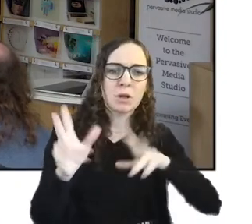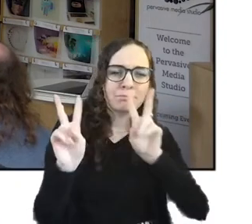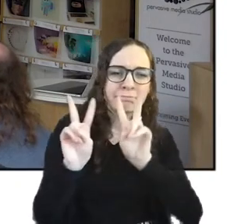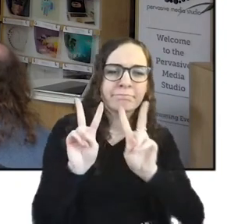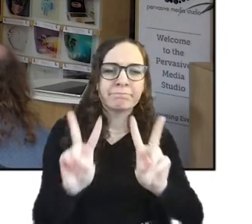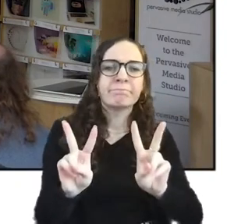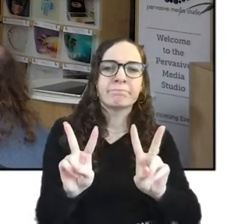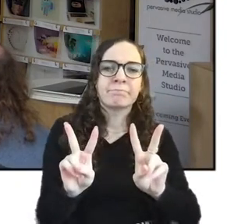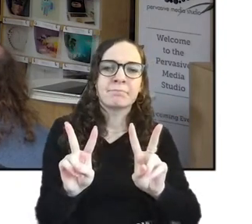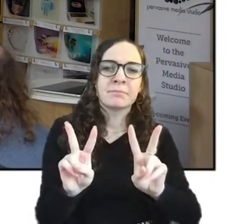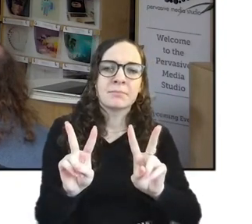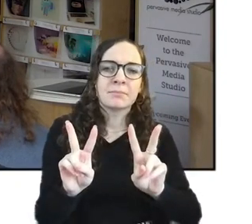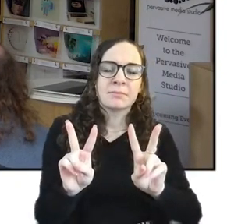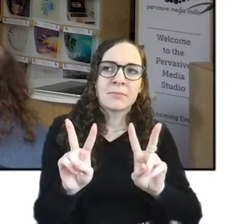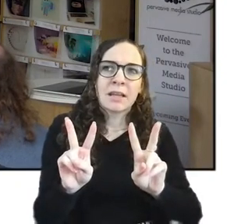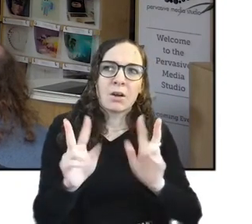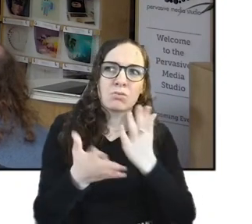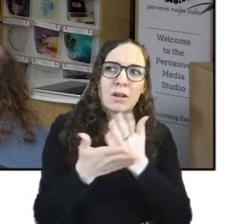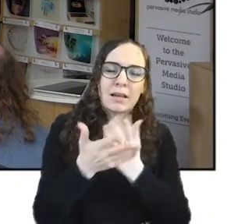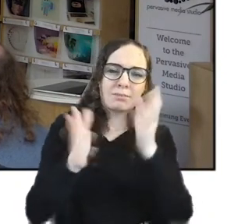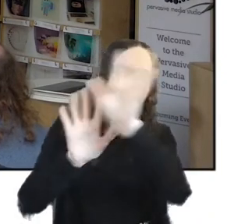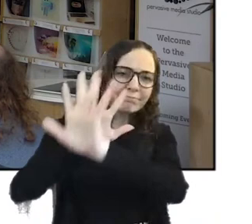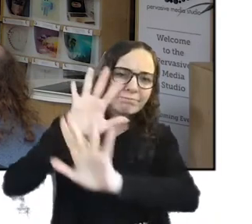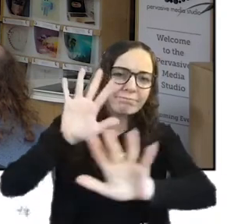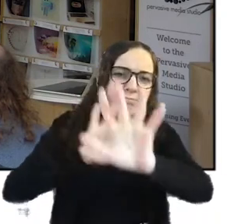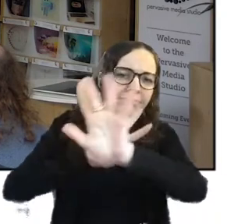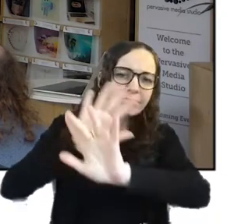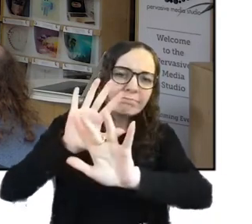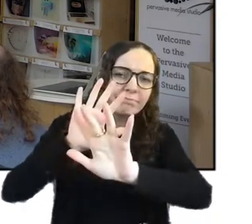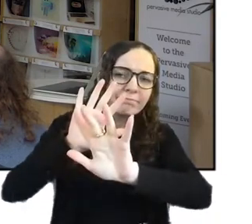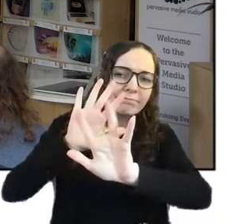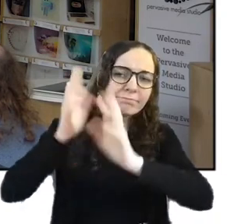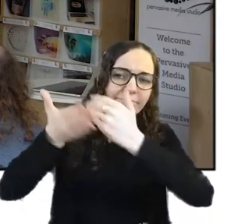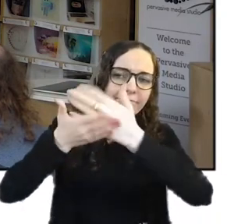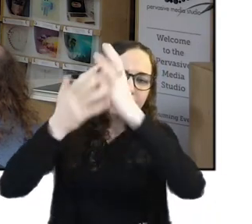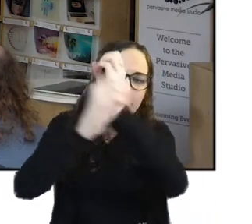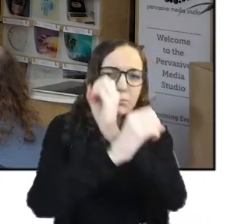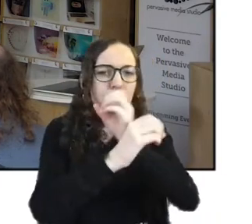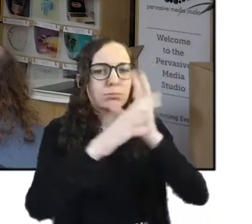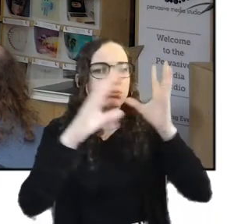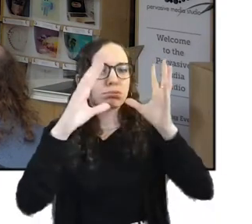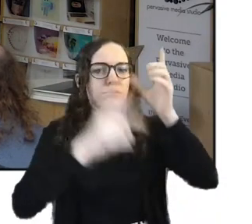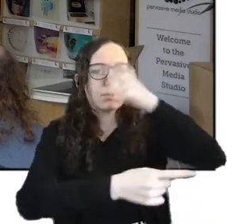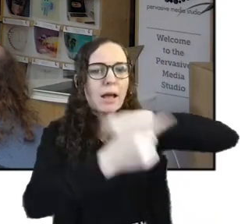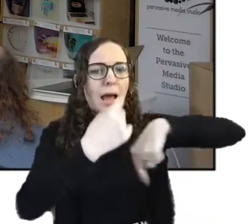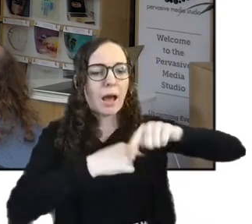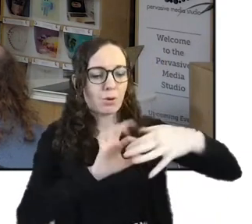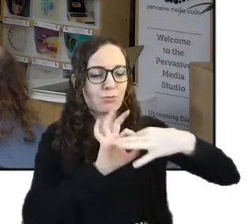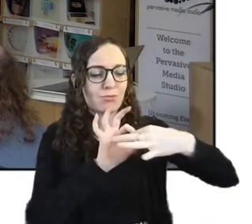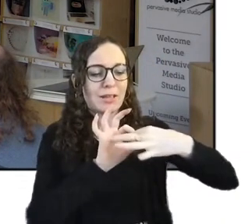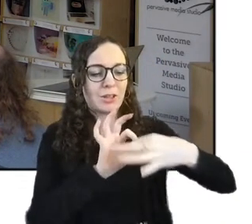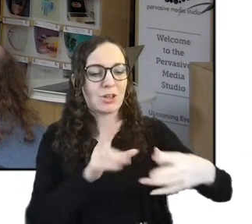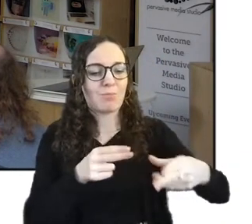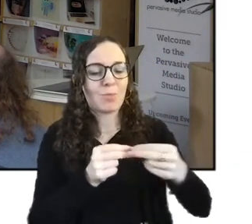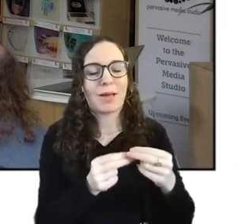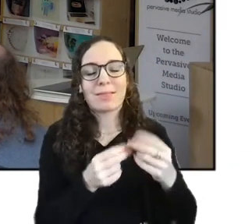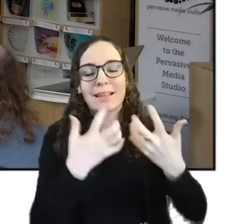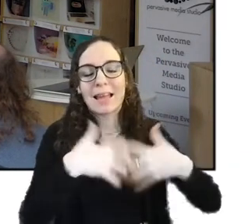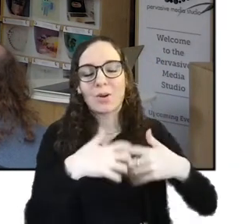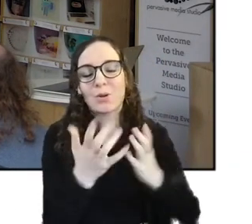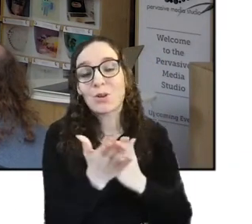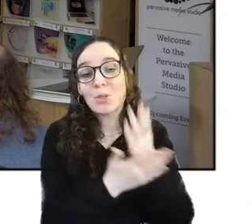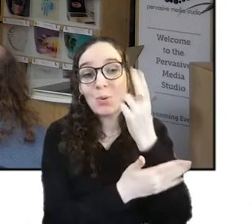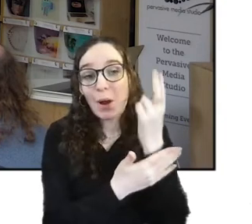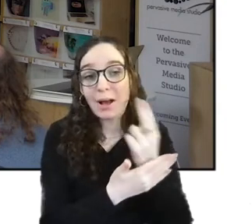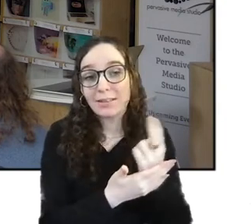-demystifying and transforming our relationships with technology through arts and this was actually a hybrid